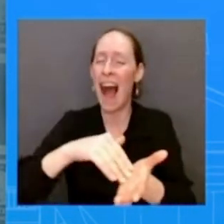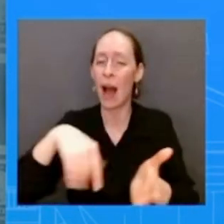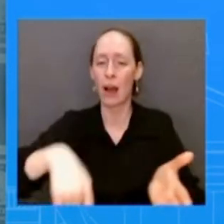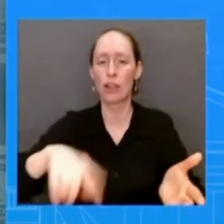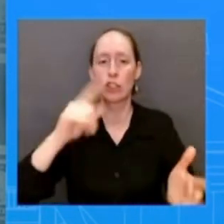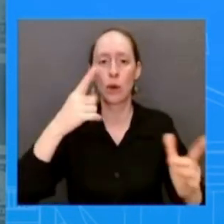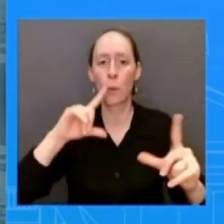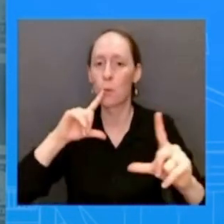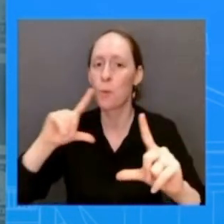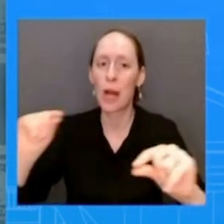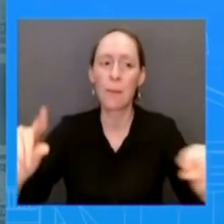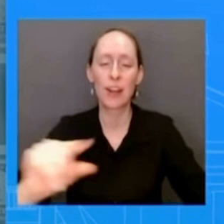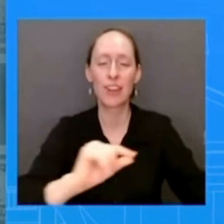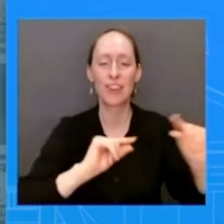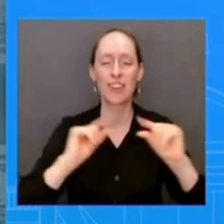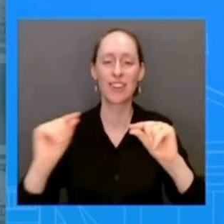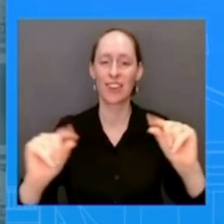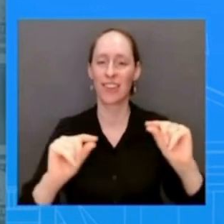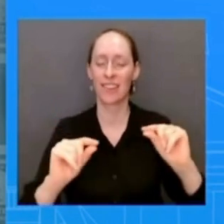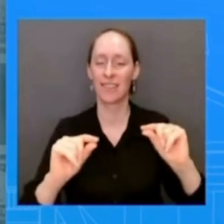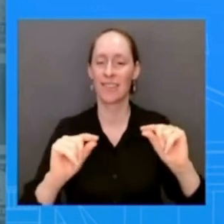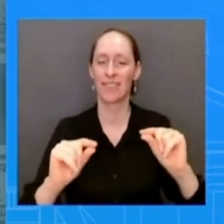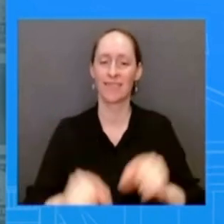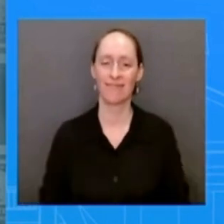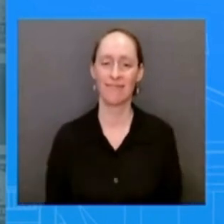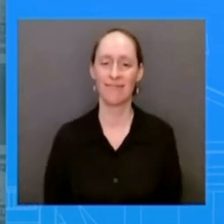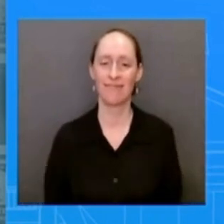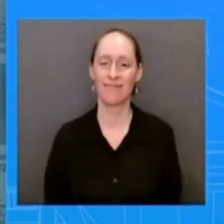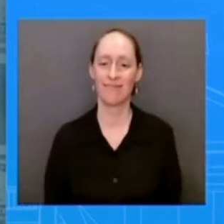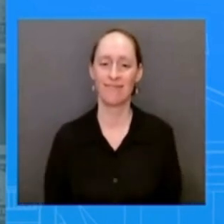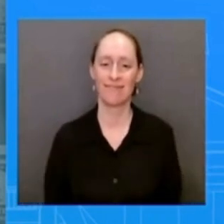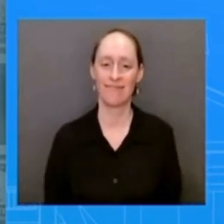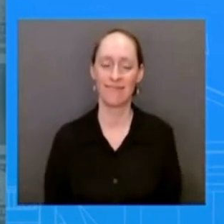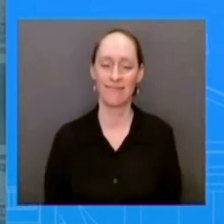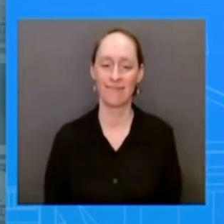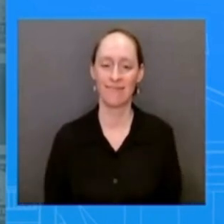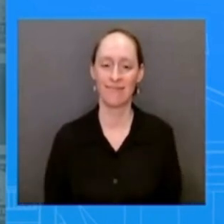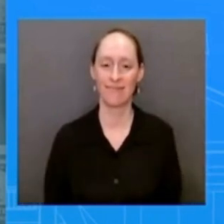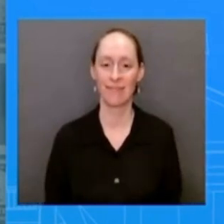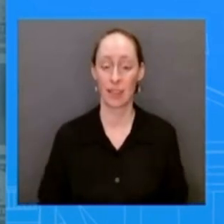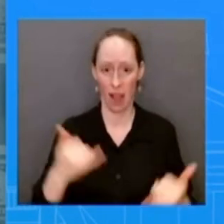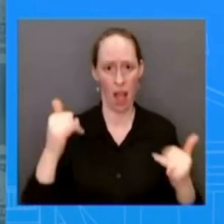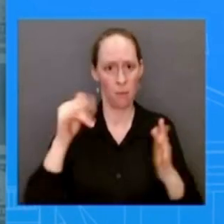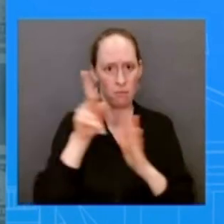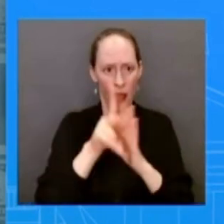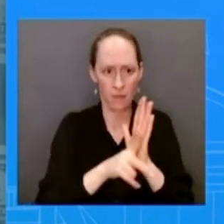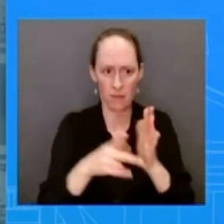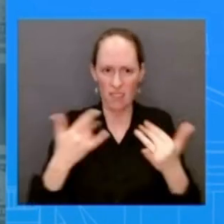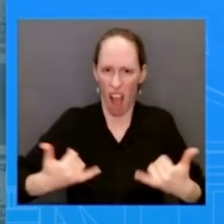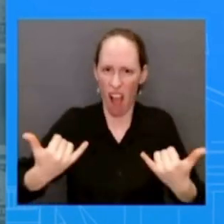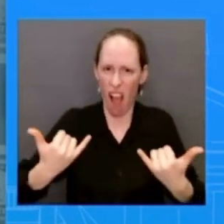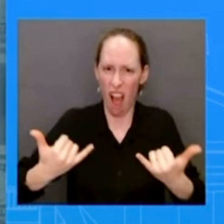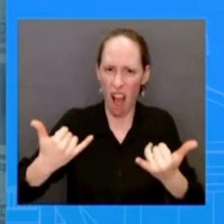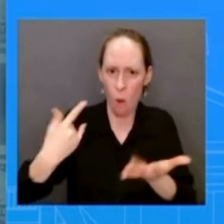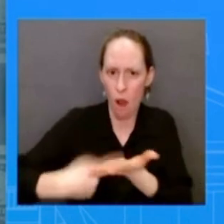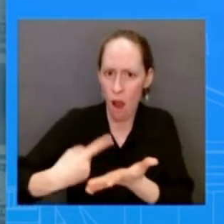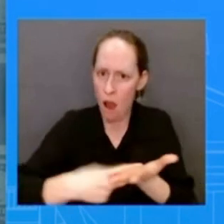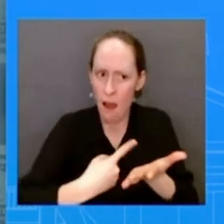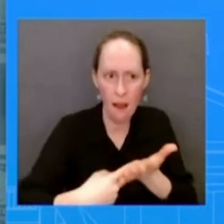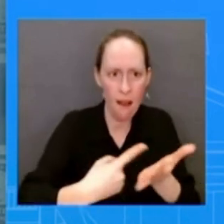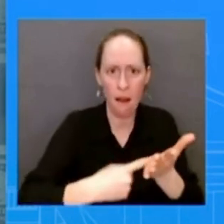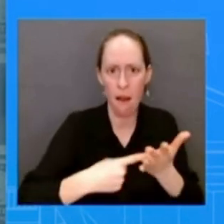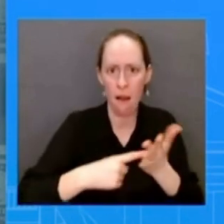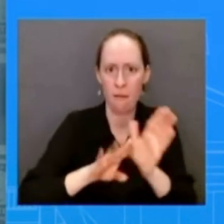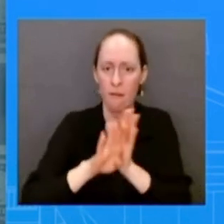conversations policy discussions occurring right now as we're speaking about the department of homeland security clearly which is taking the lead